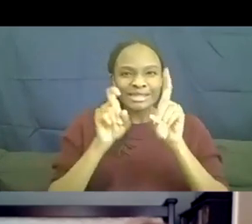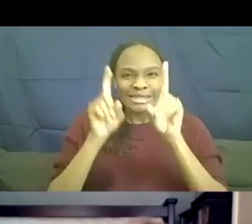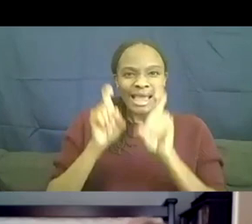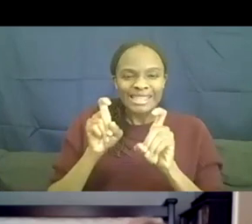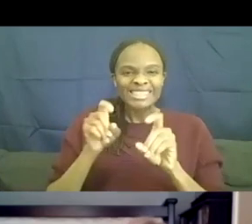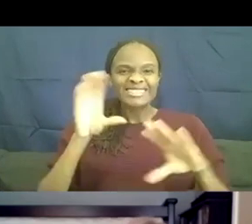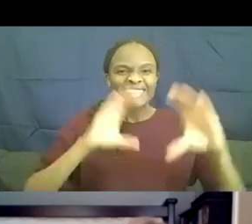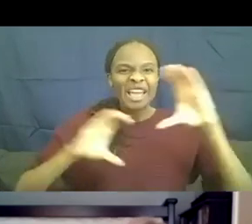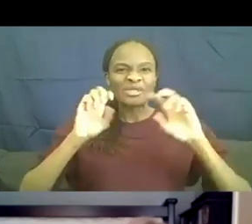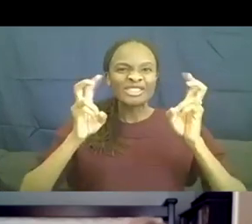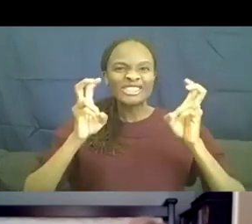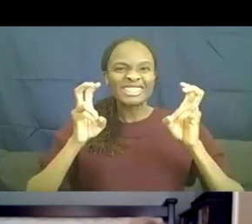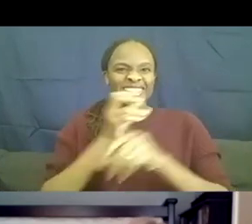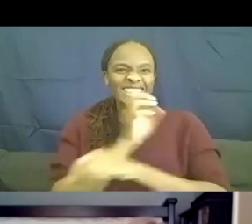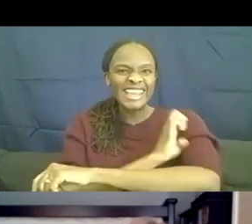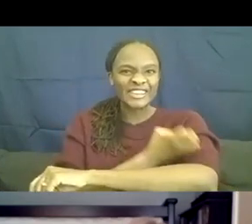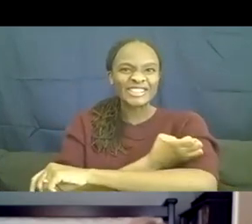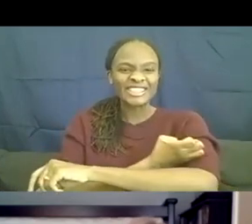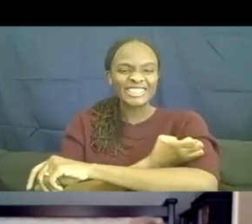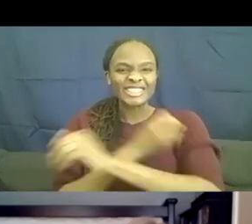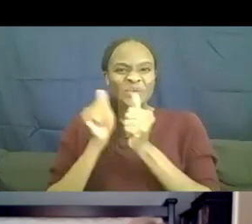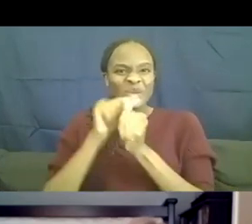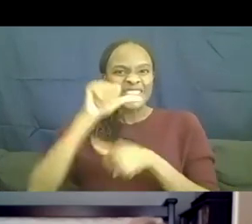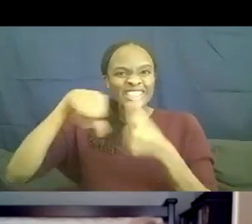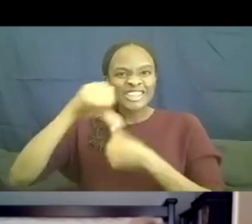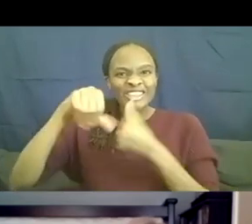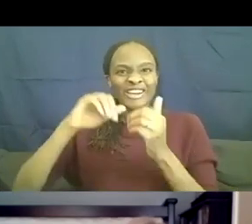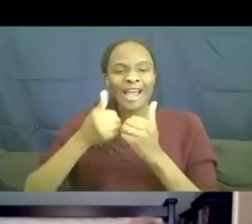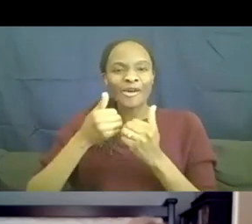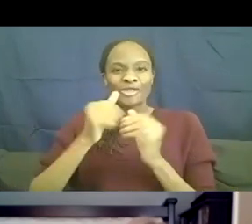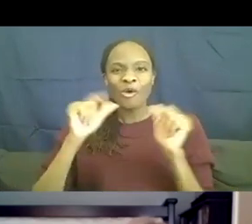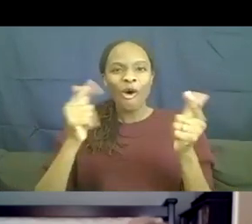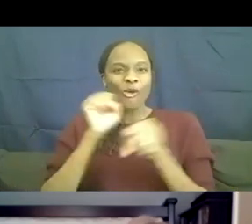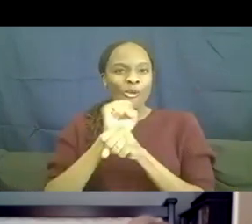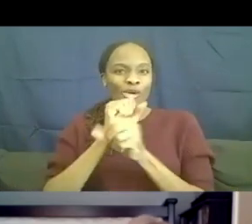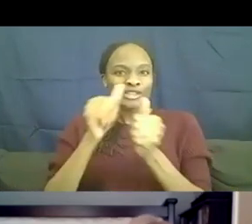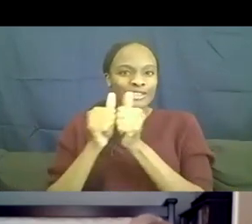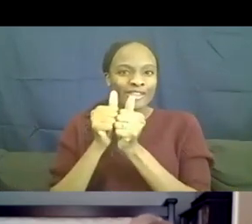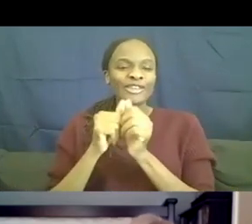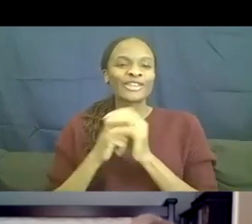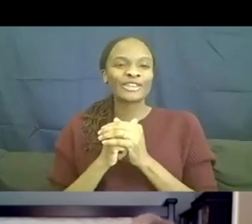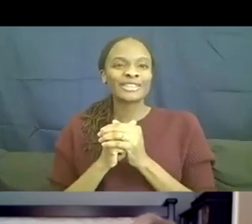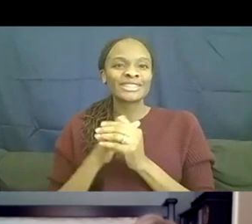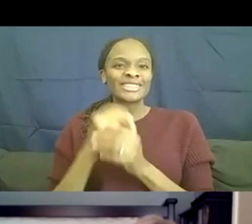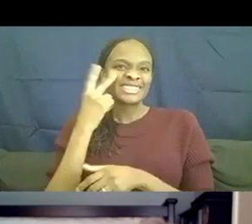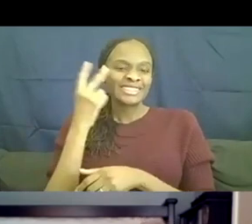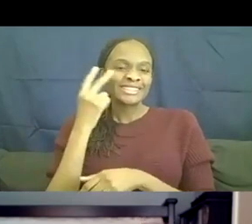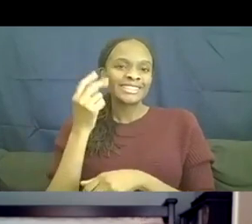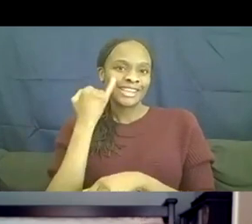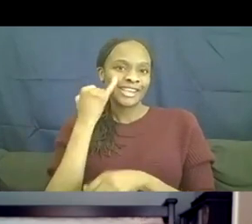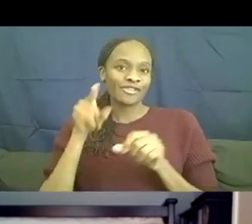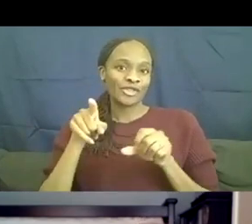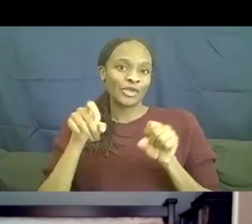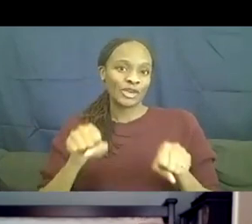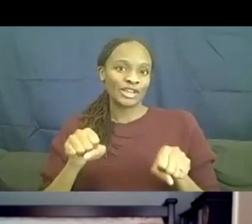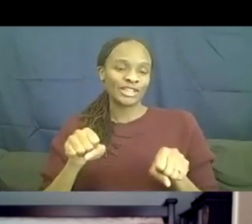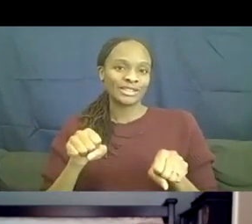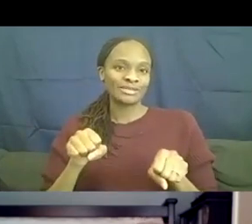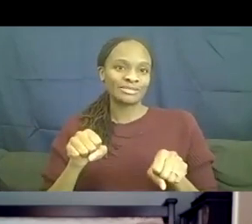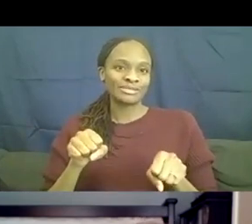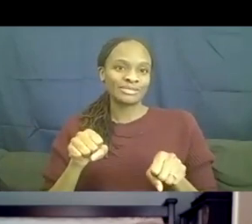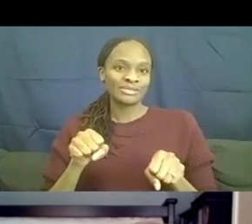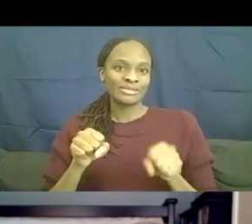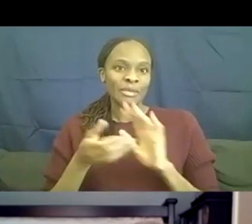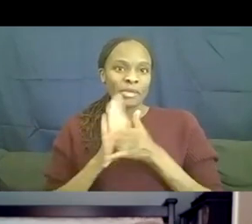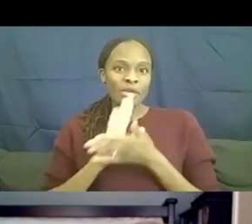all sort of bounced off of each other. Um, and also to see whether, you know, get, yeah, whether you'd get very quiet.